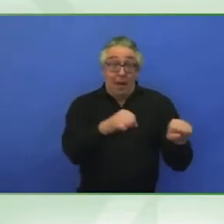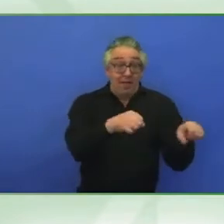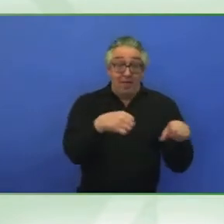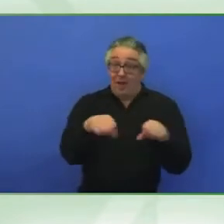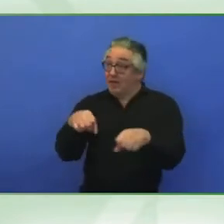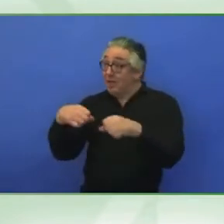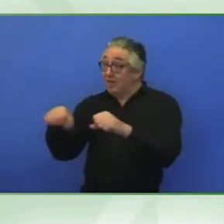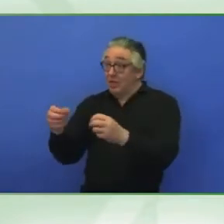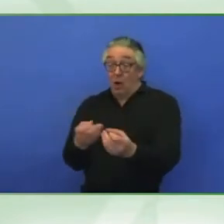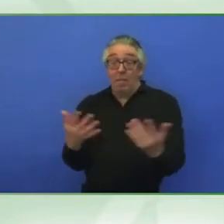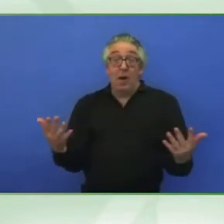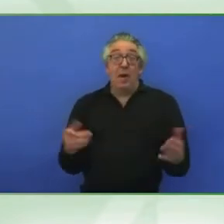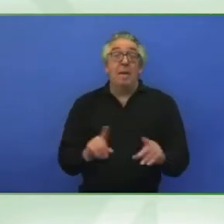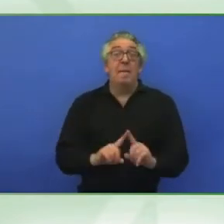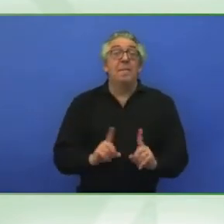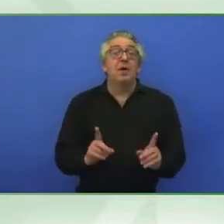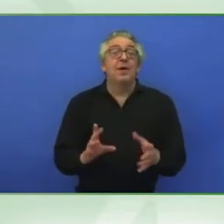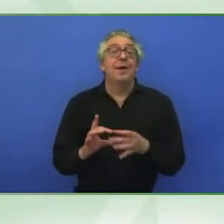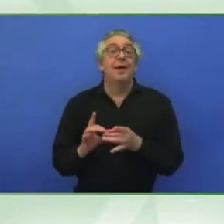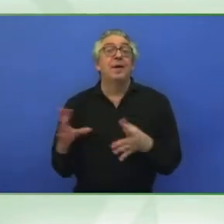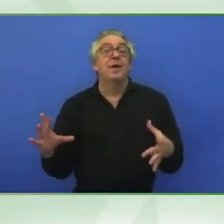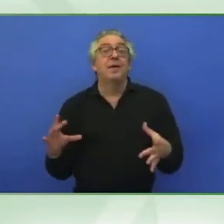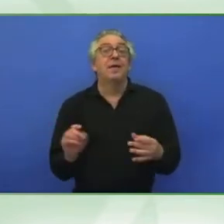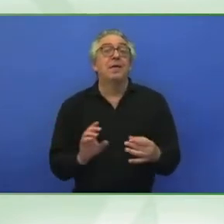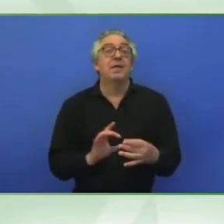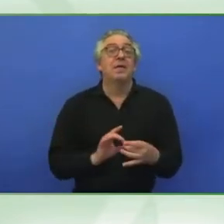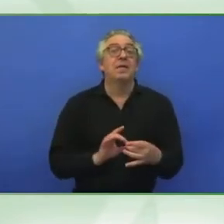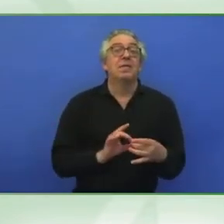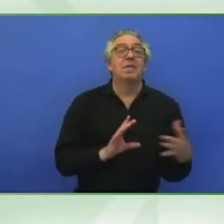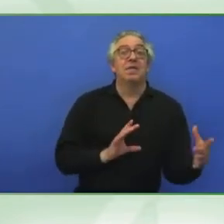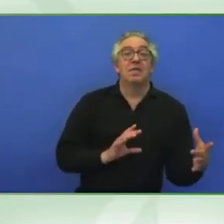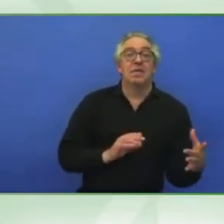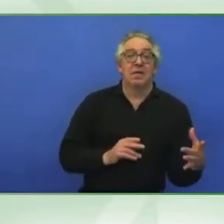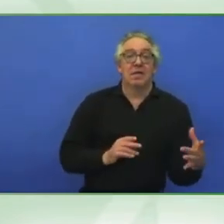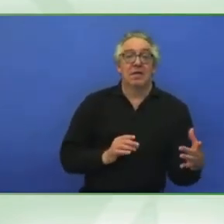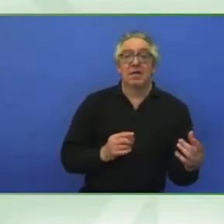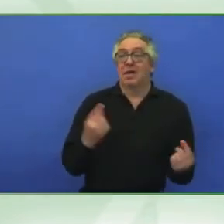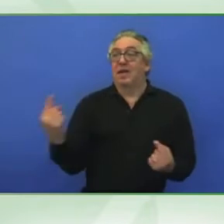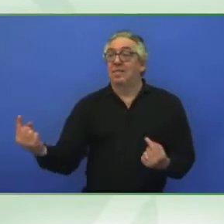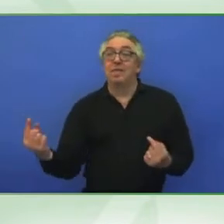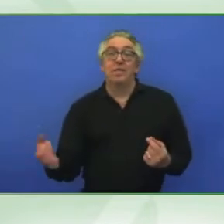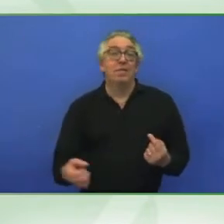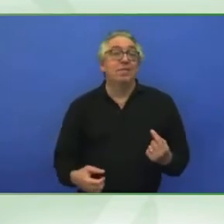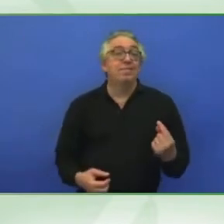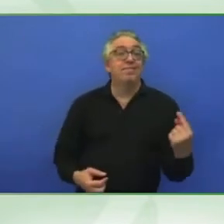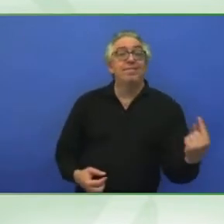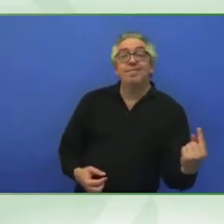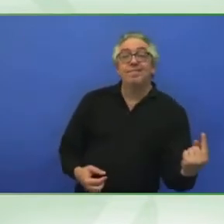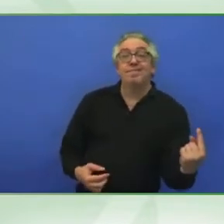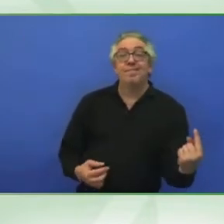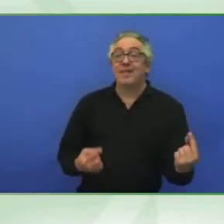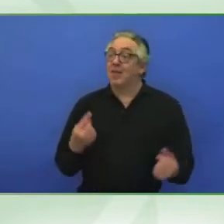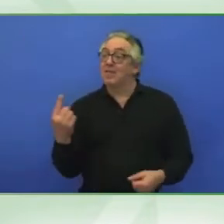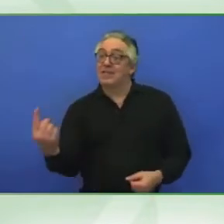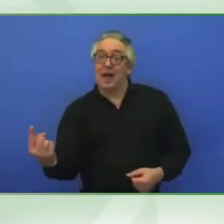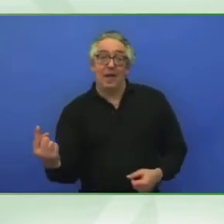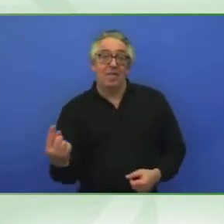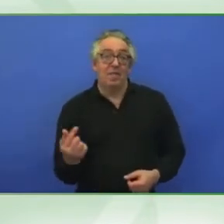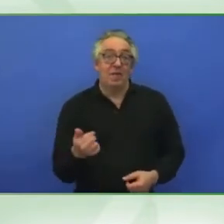individualized and very